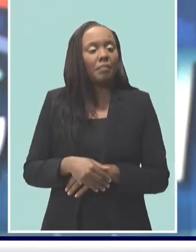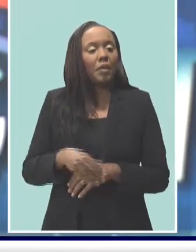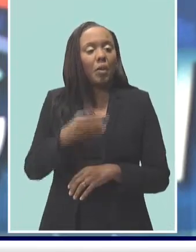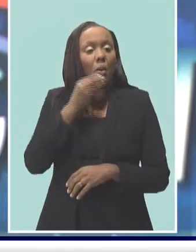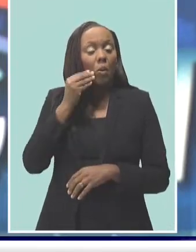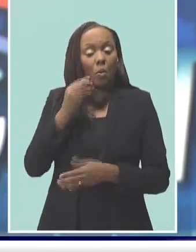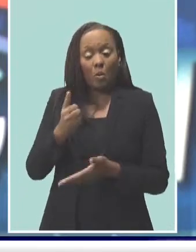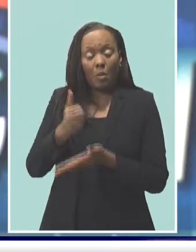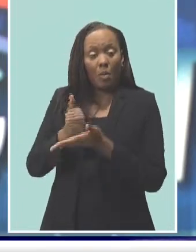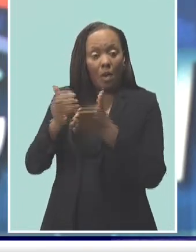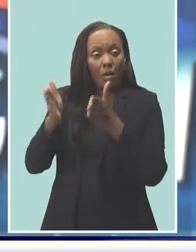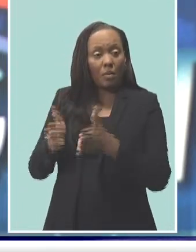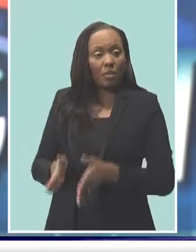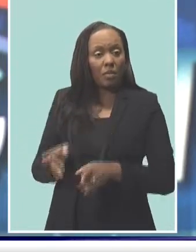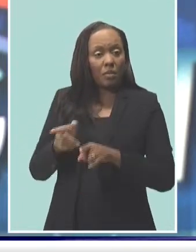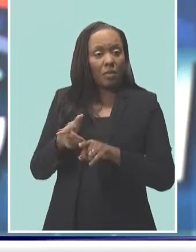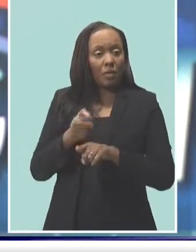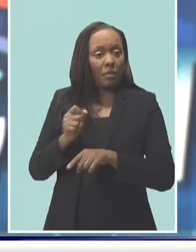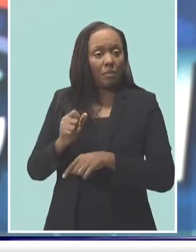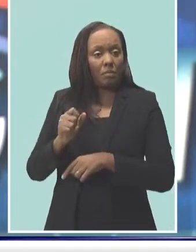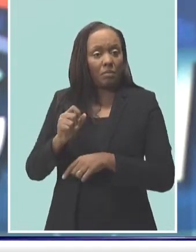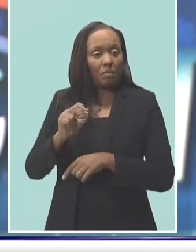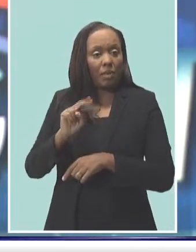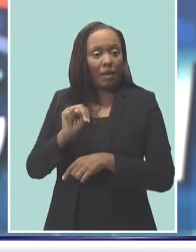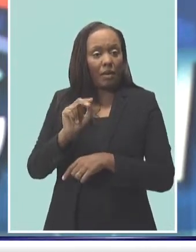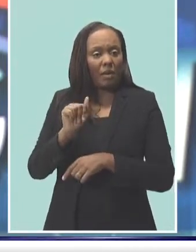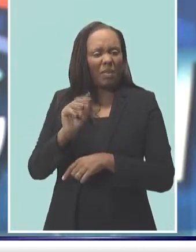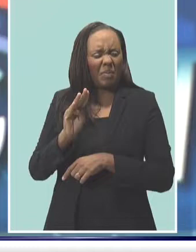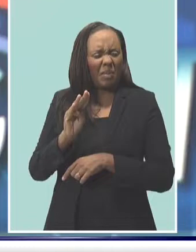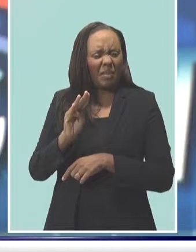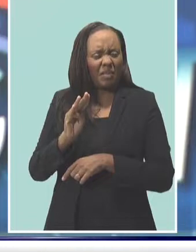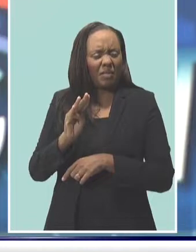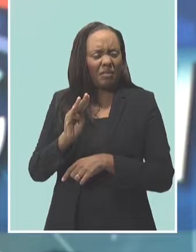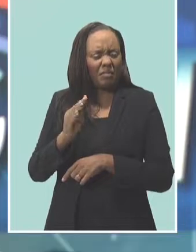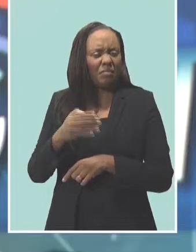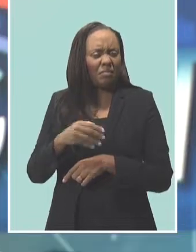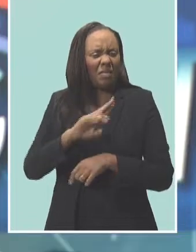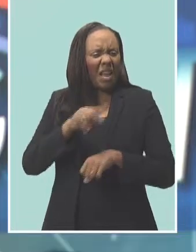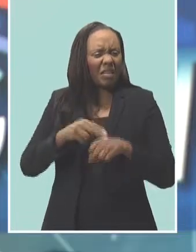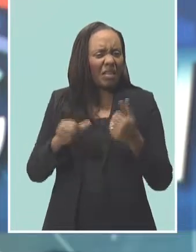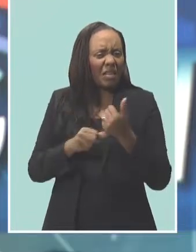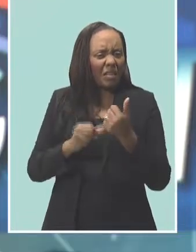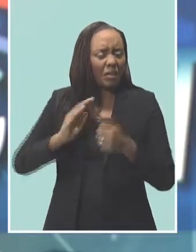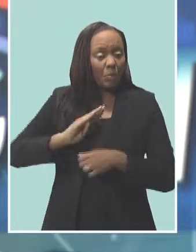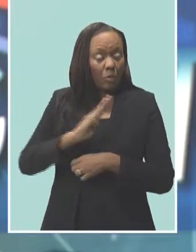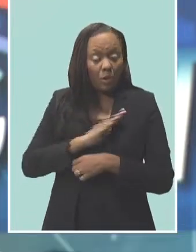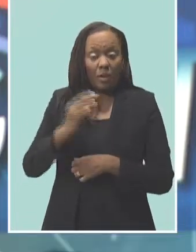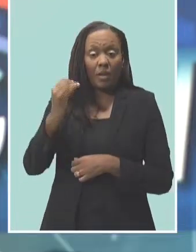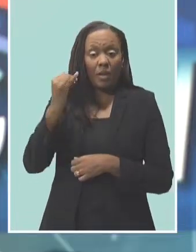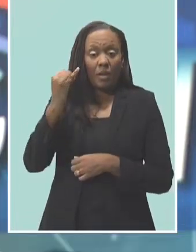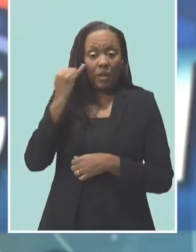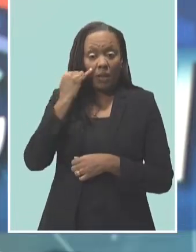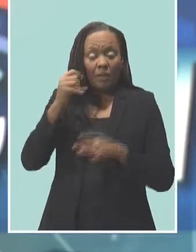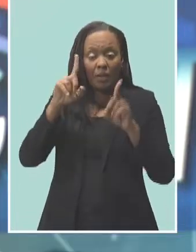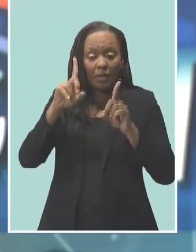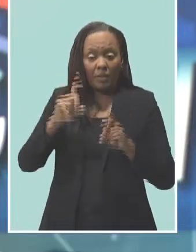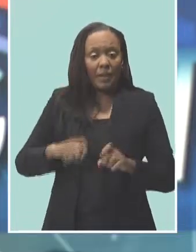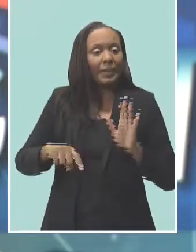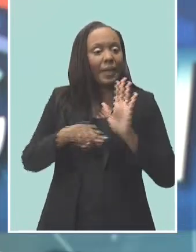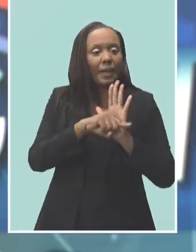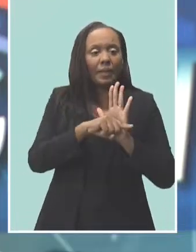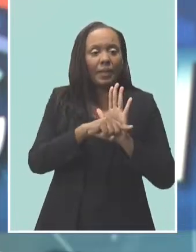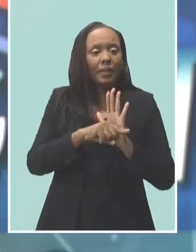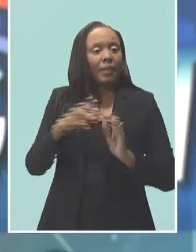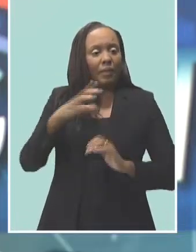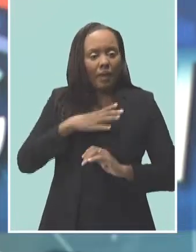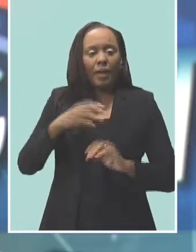of the National Assistance Board who have tested negative for COVID-19 and who have been cleared for duty by the Ministry of Health and Wellness will